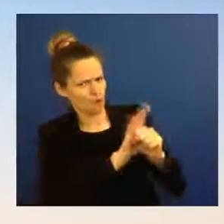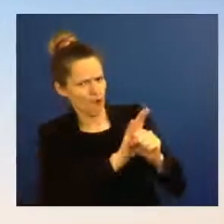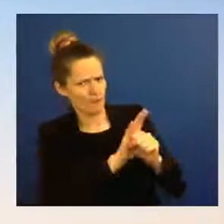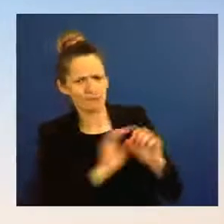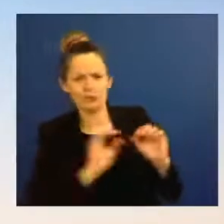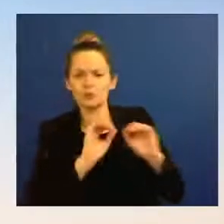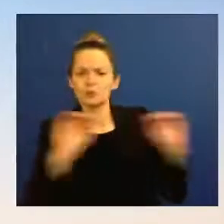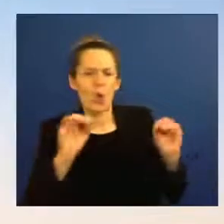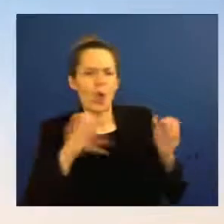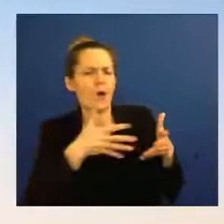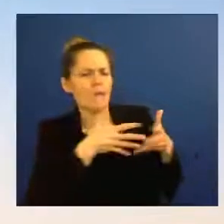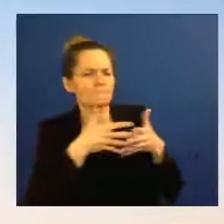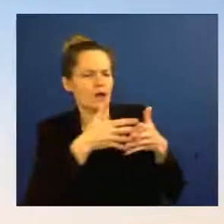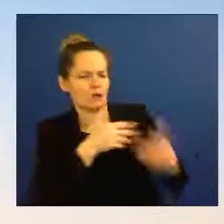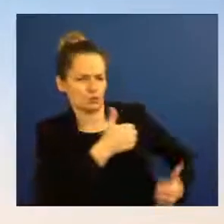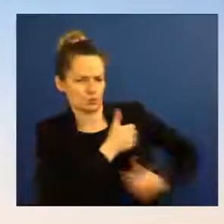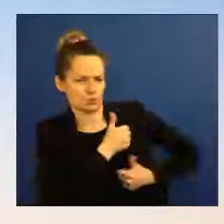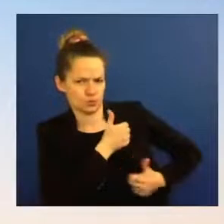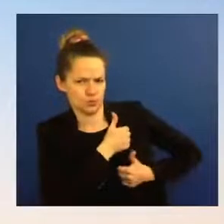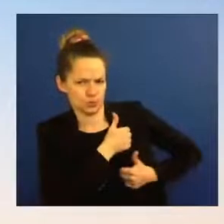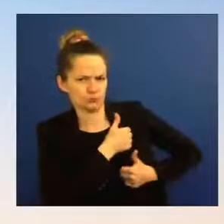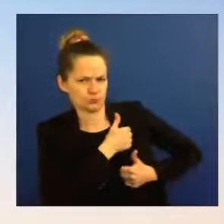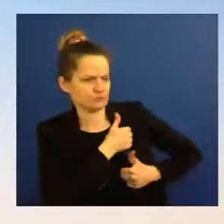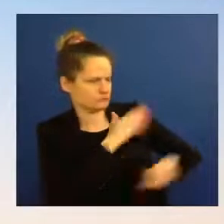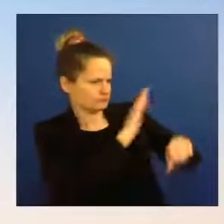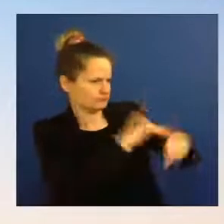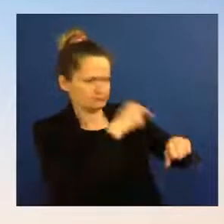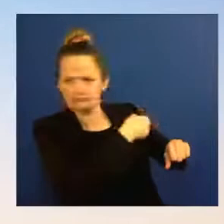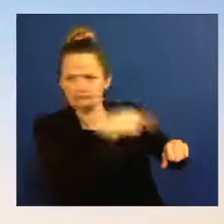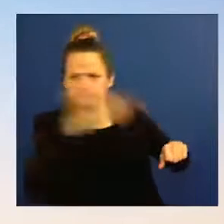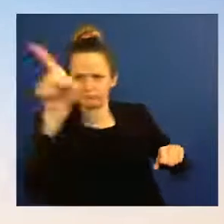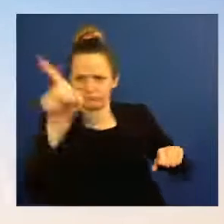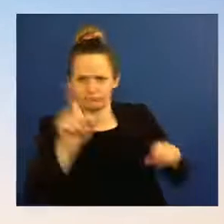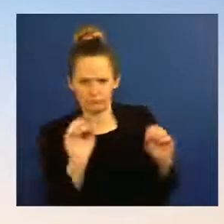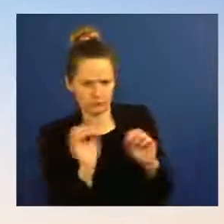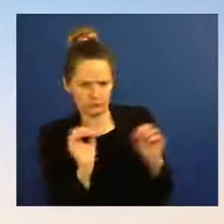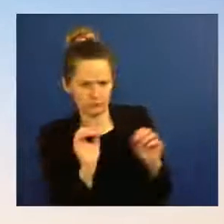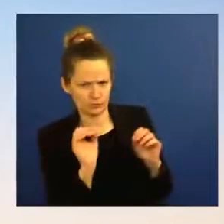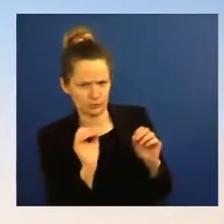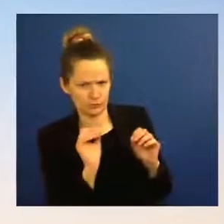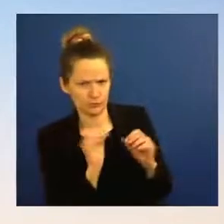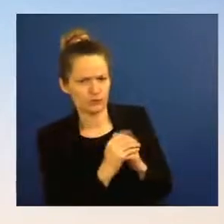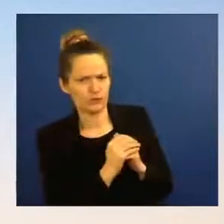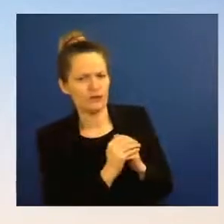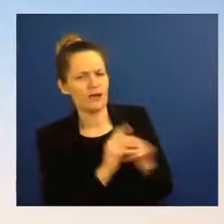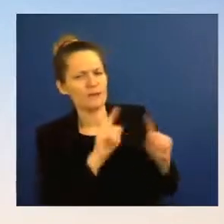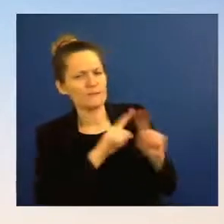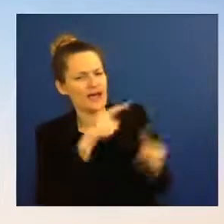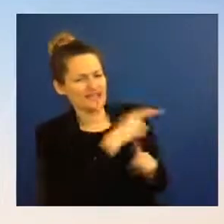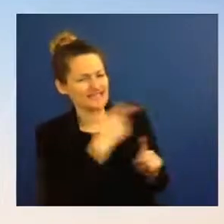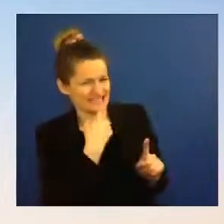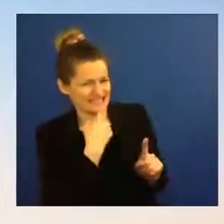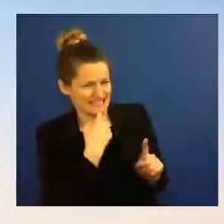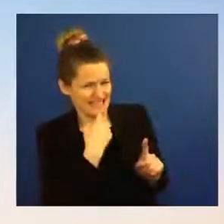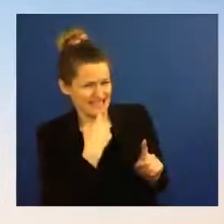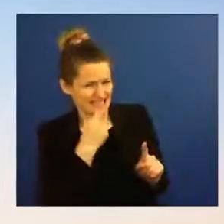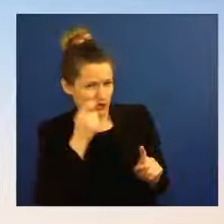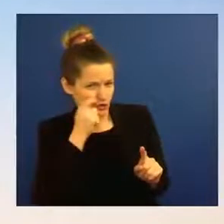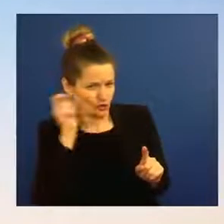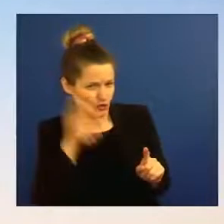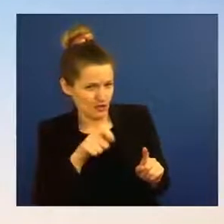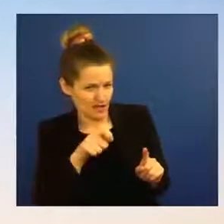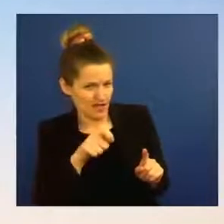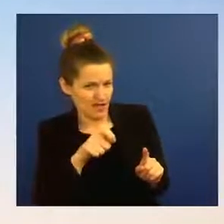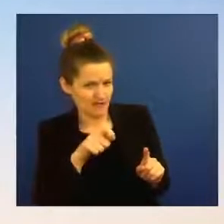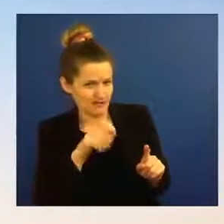acknowledging that the war in Ukraine is going to impact pocketbooks. We see, you know, especially with what happened last